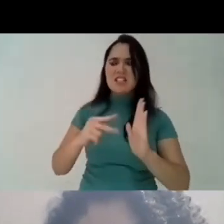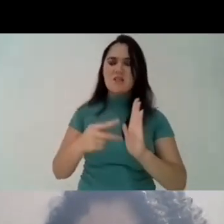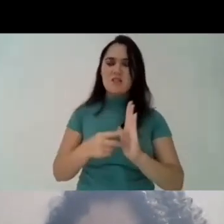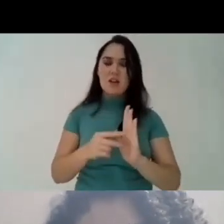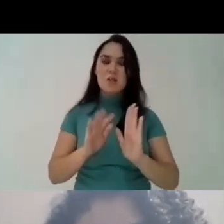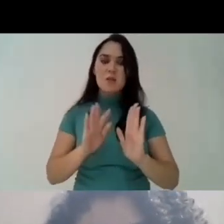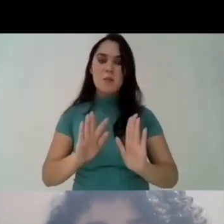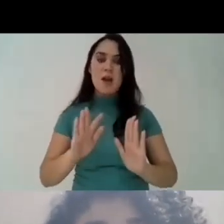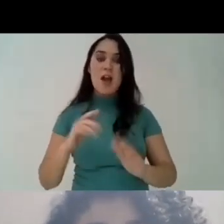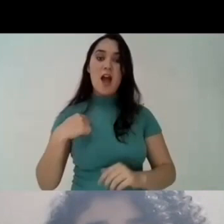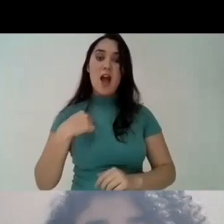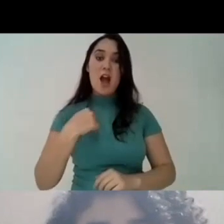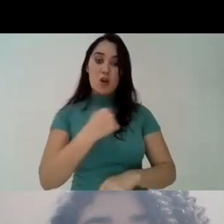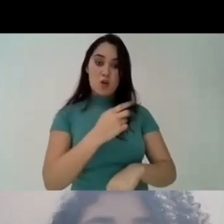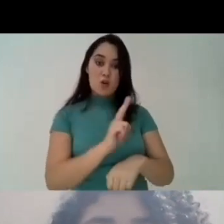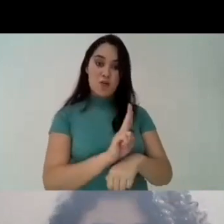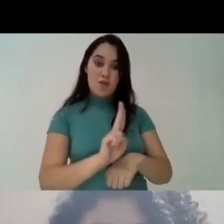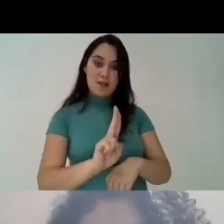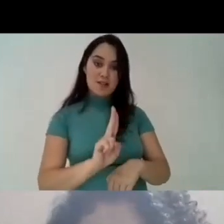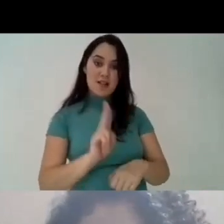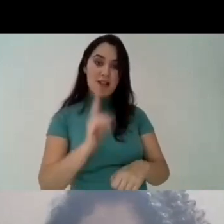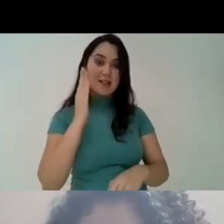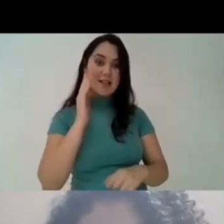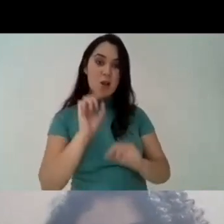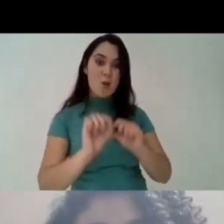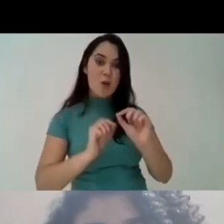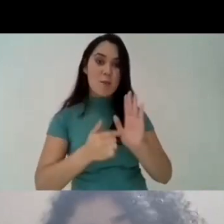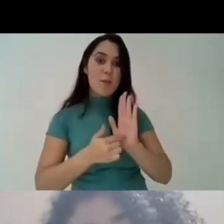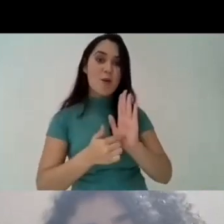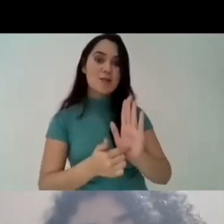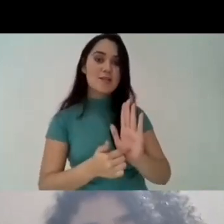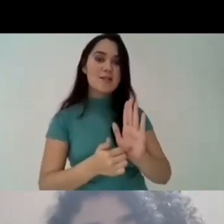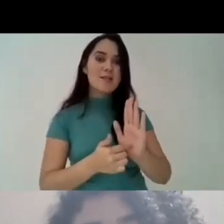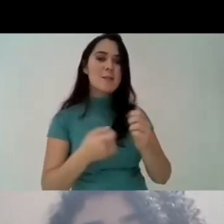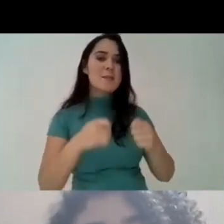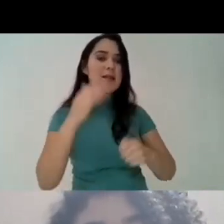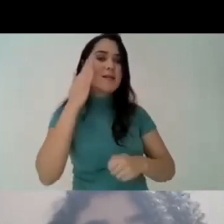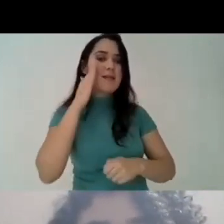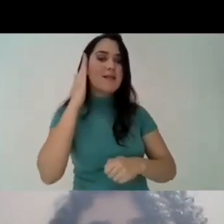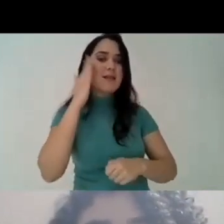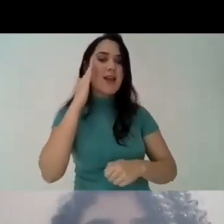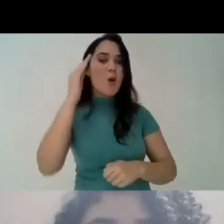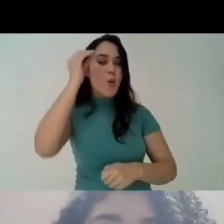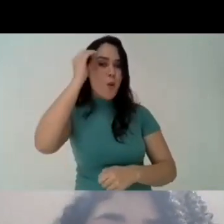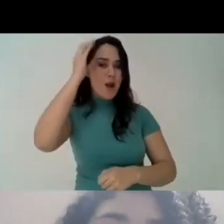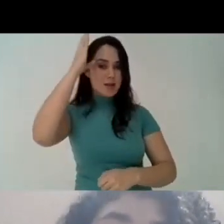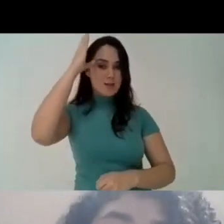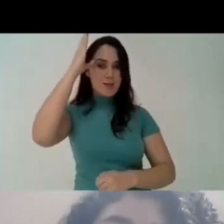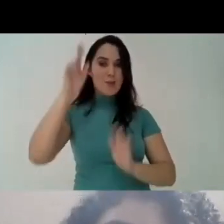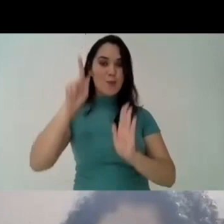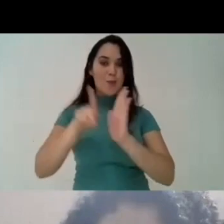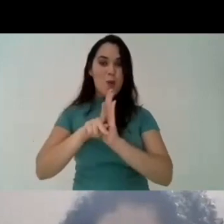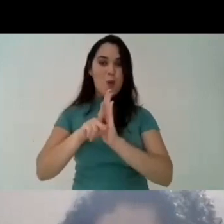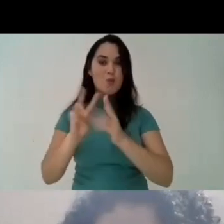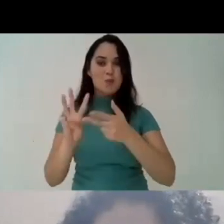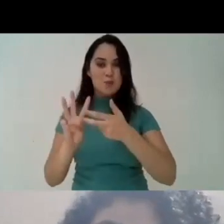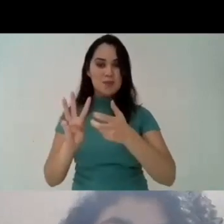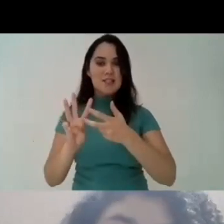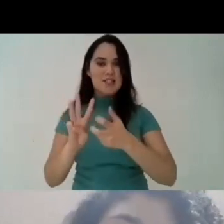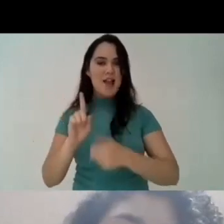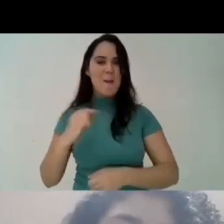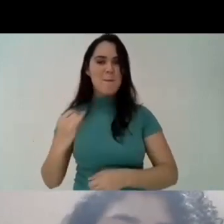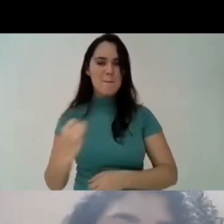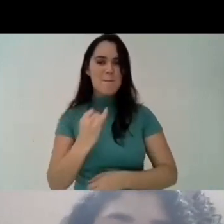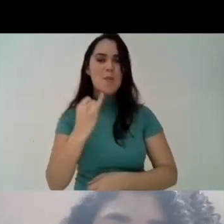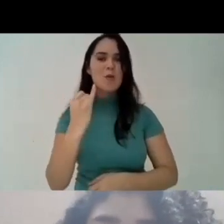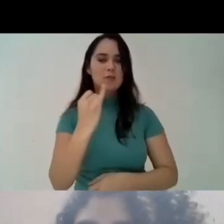doesn't doesn't mean anything so we believe that the brazilian society has to understand our knowledge